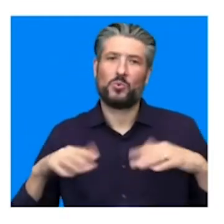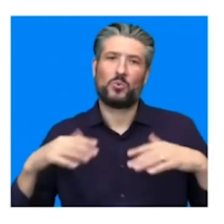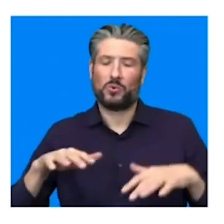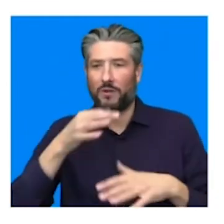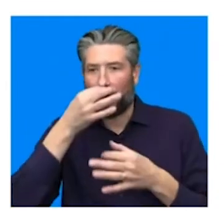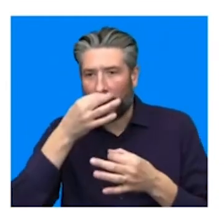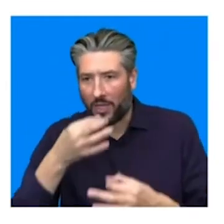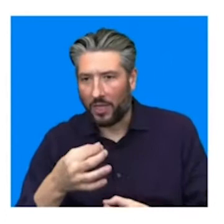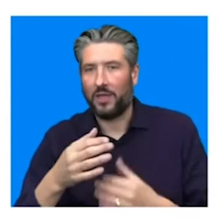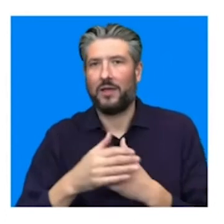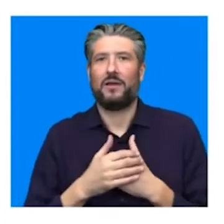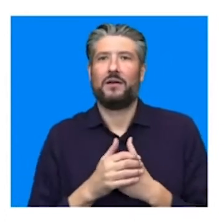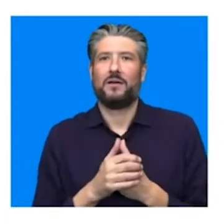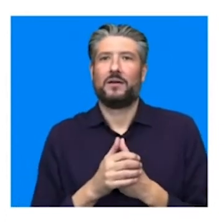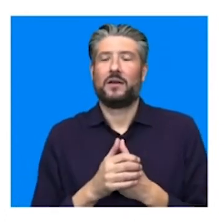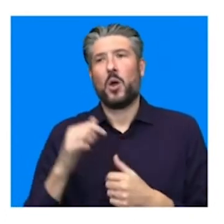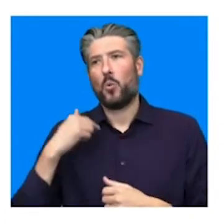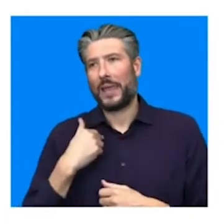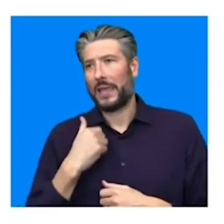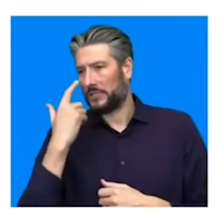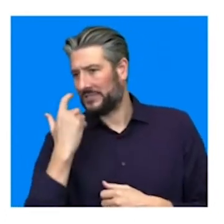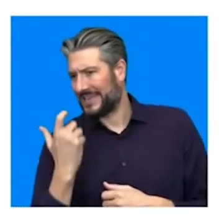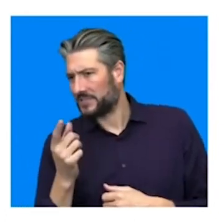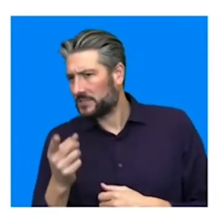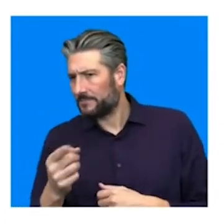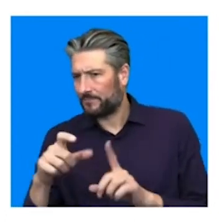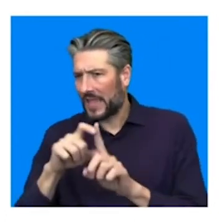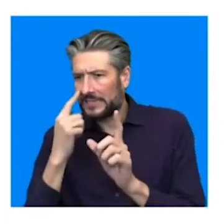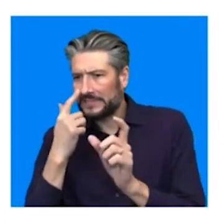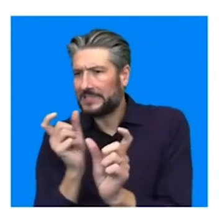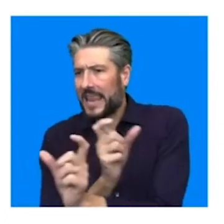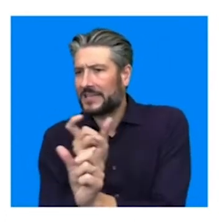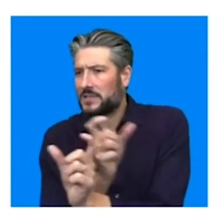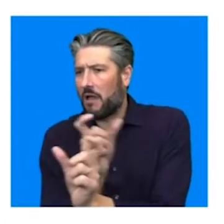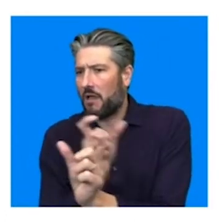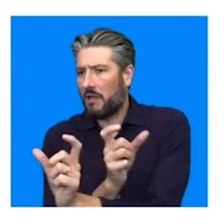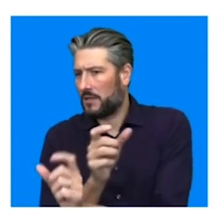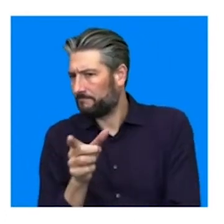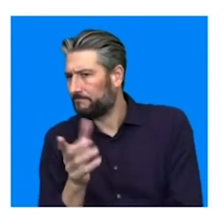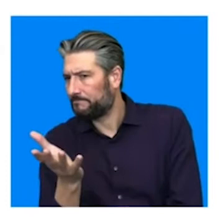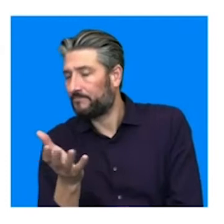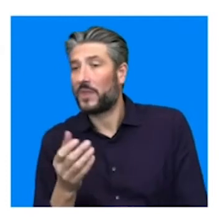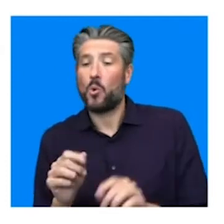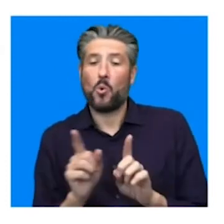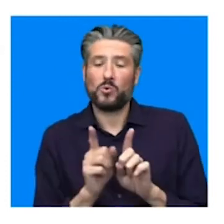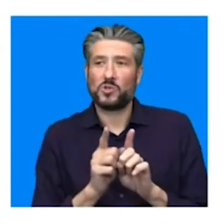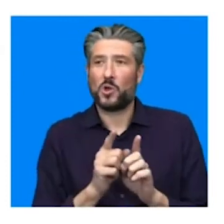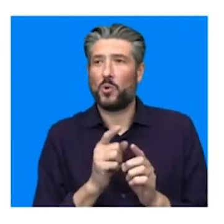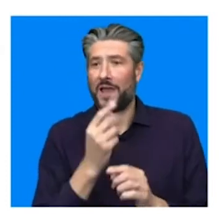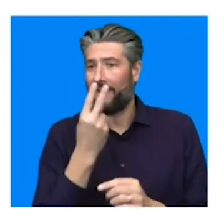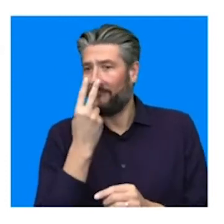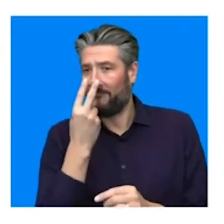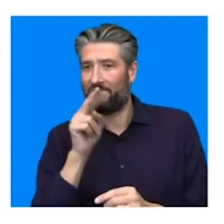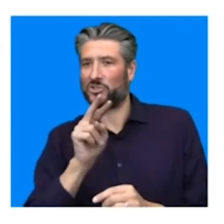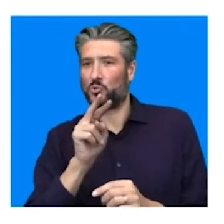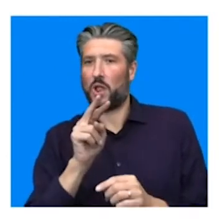particularly, we looked at dyslexia. We went, vision impairment and dyslexia are actually, when it comes down to it, having, in this space, have incredibly